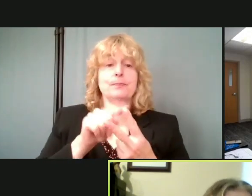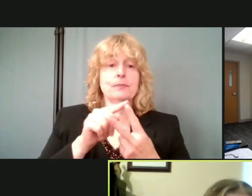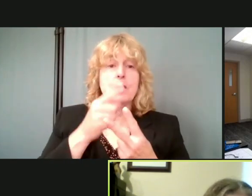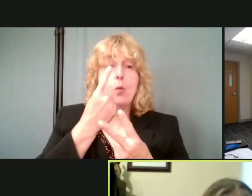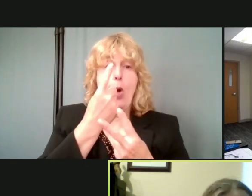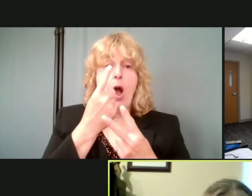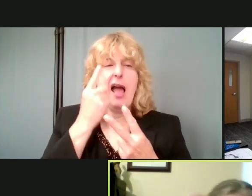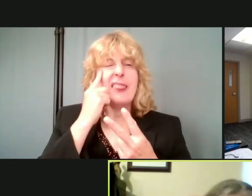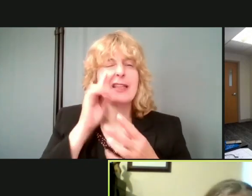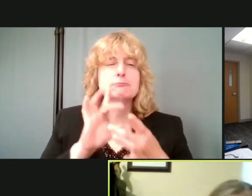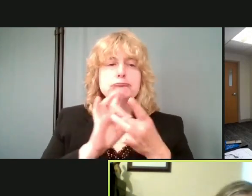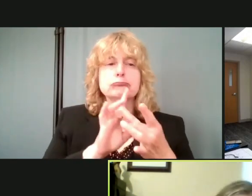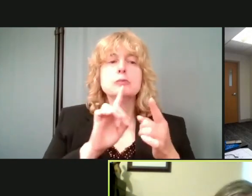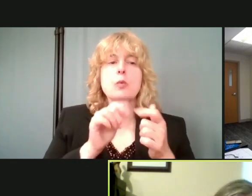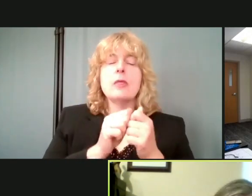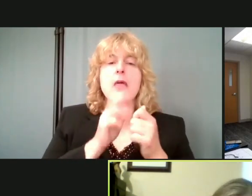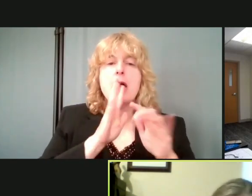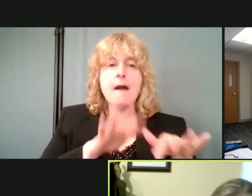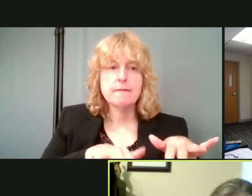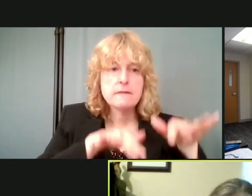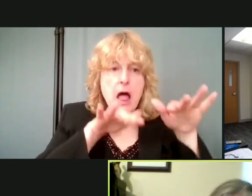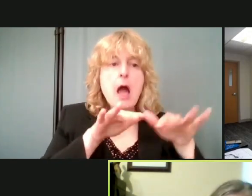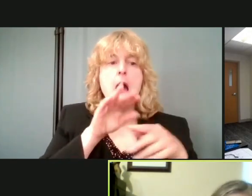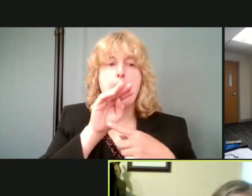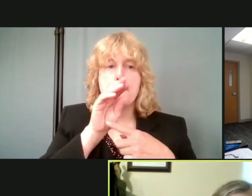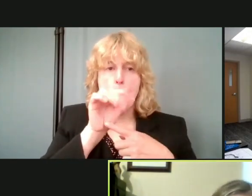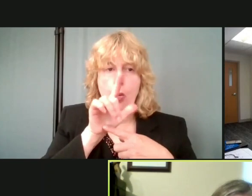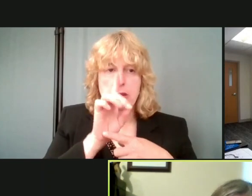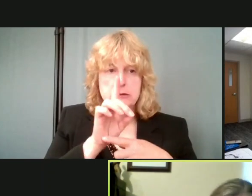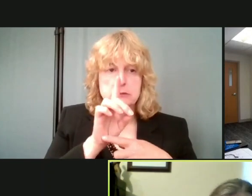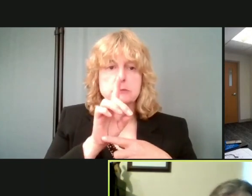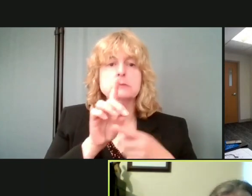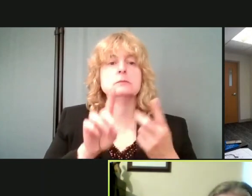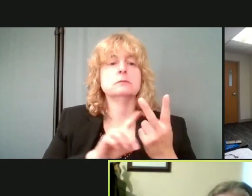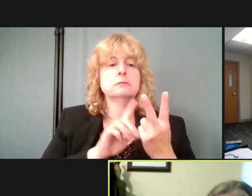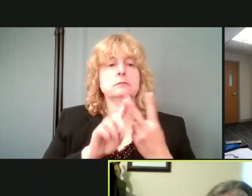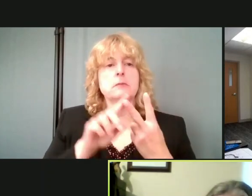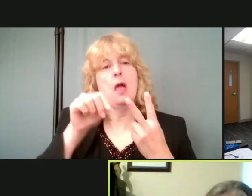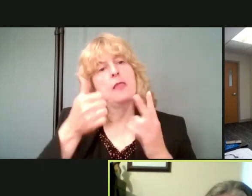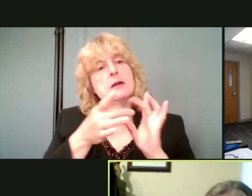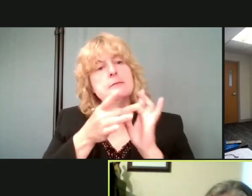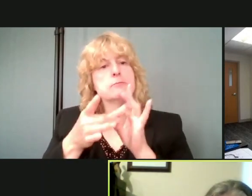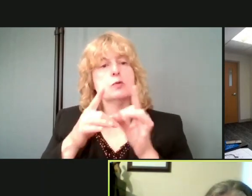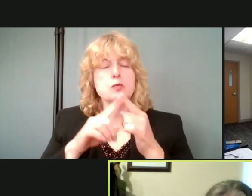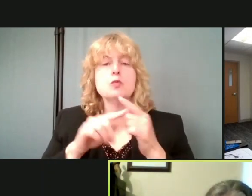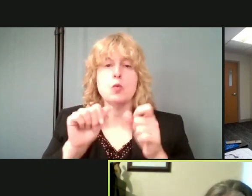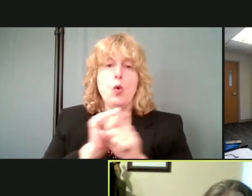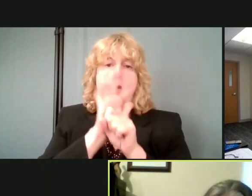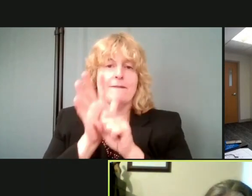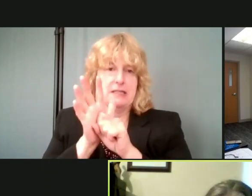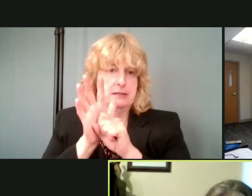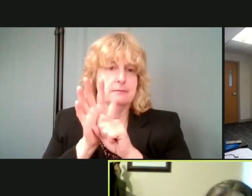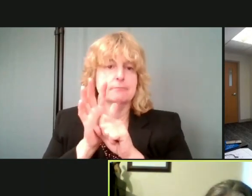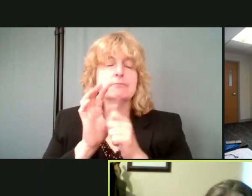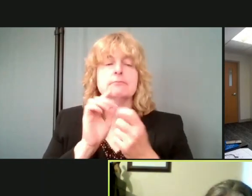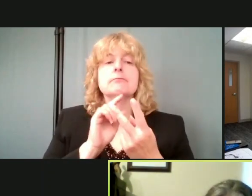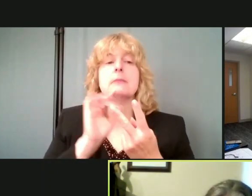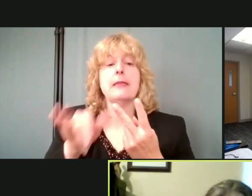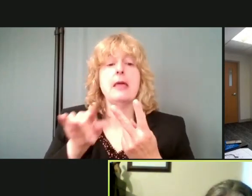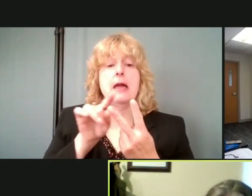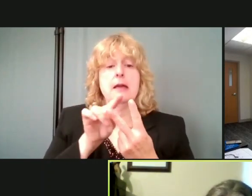flooding and mold. Okay. And then the other is related to COVID. So we'll go with the, the, the first about, um,